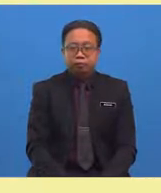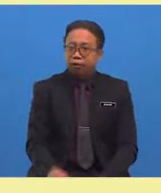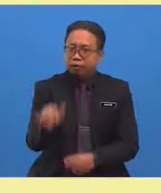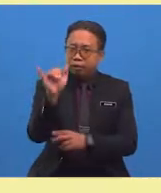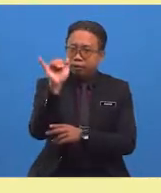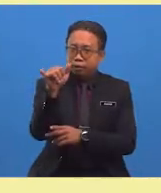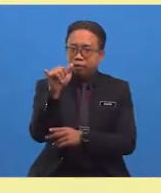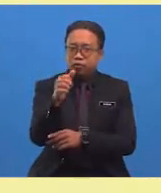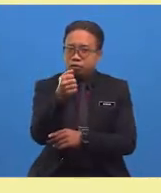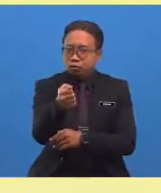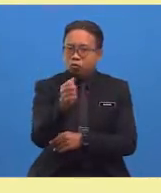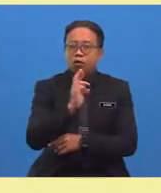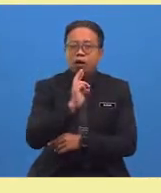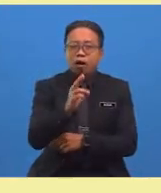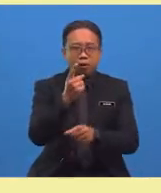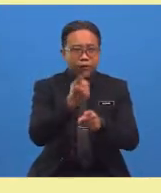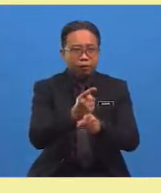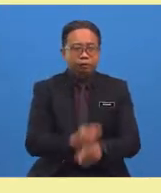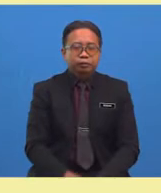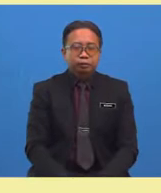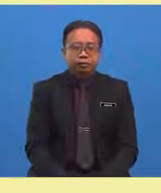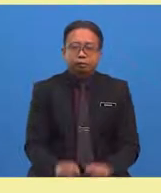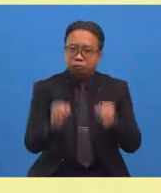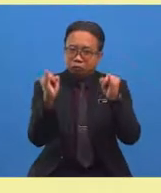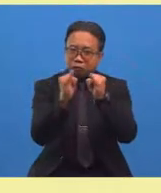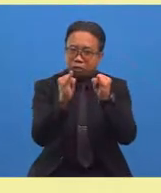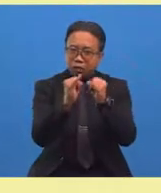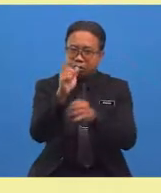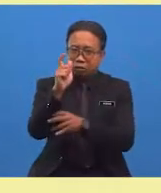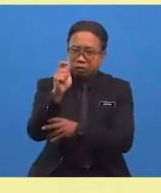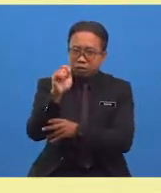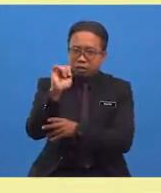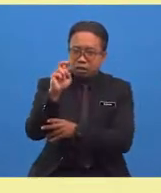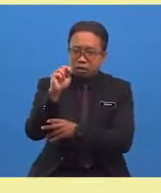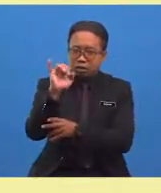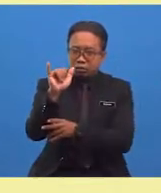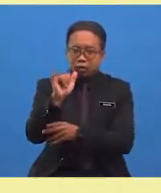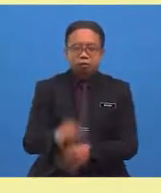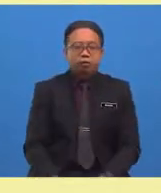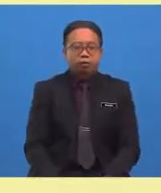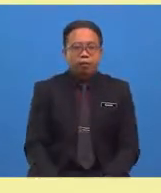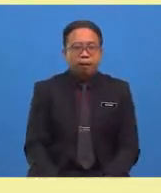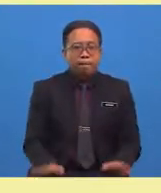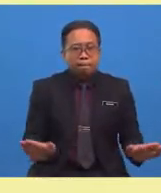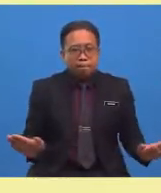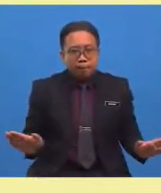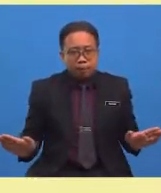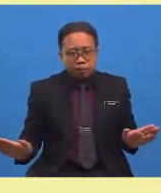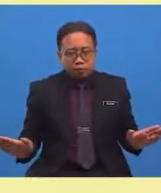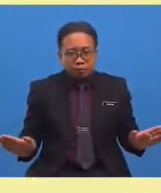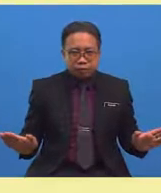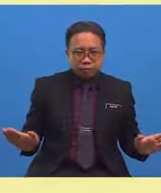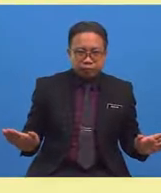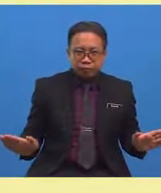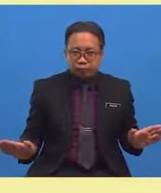Yes, you are right. Tiny. Those are tiny penguins under the rocks.